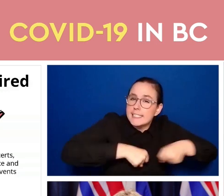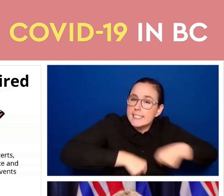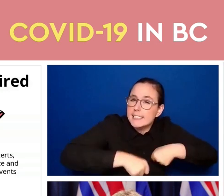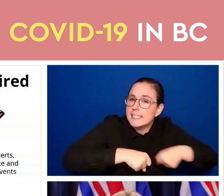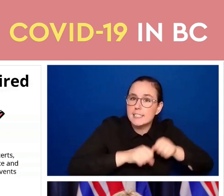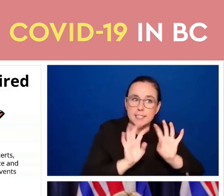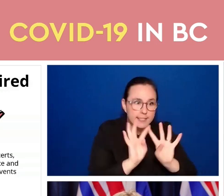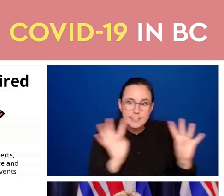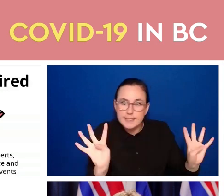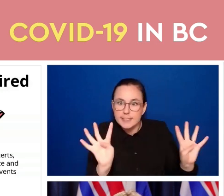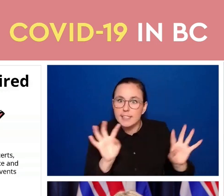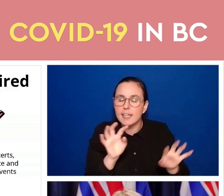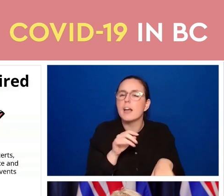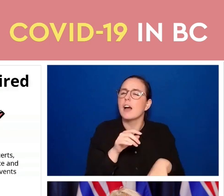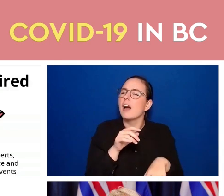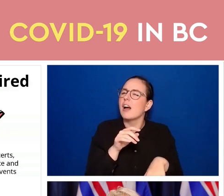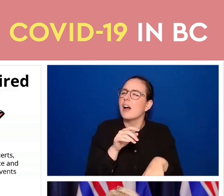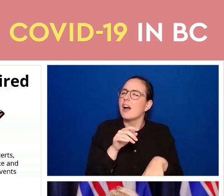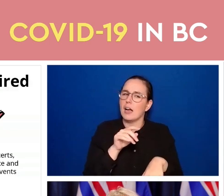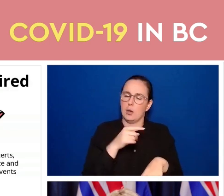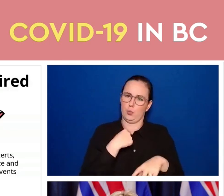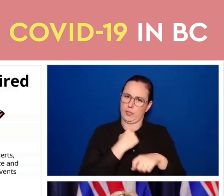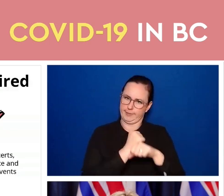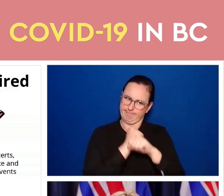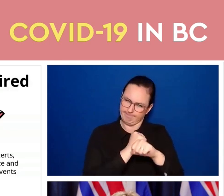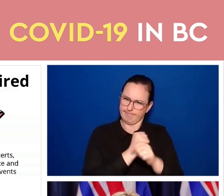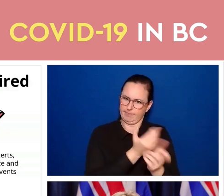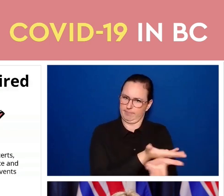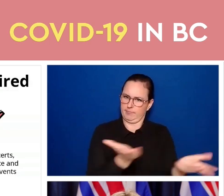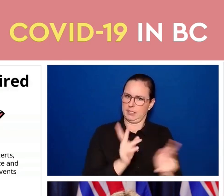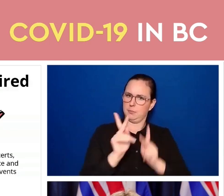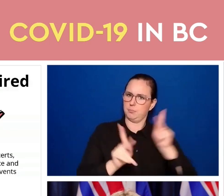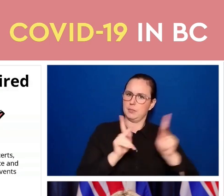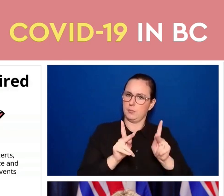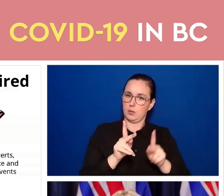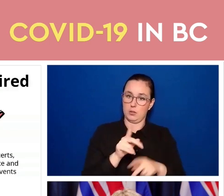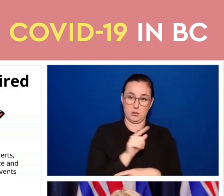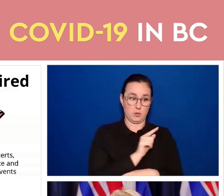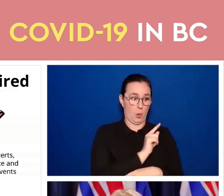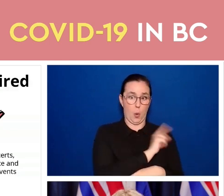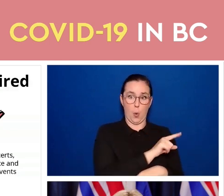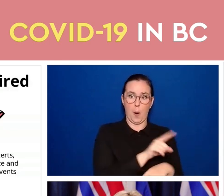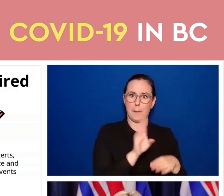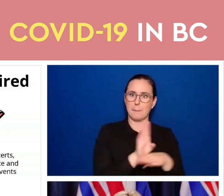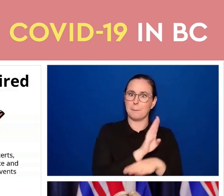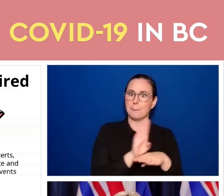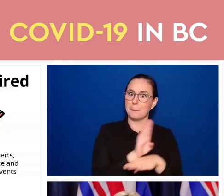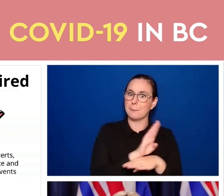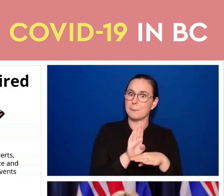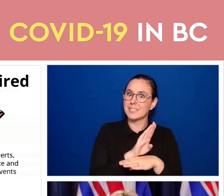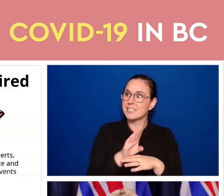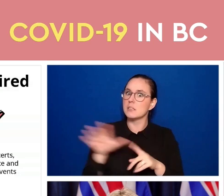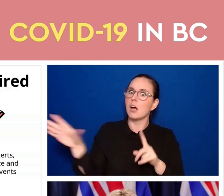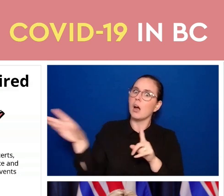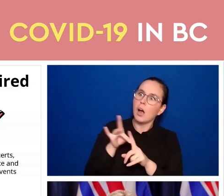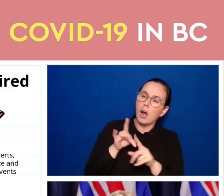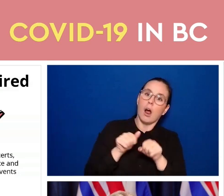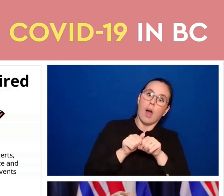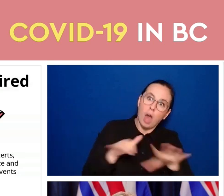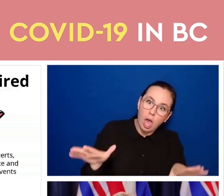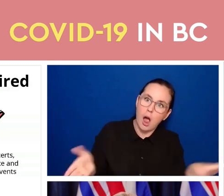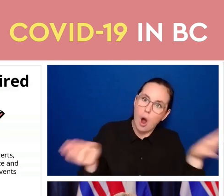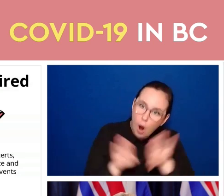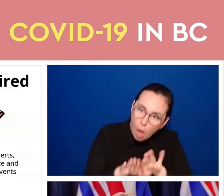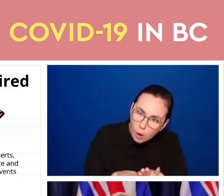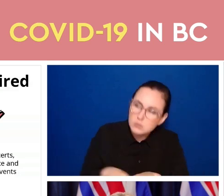that added layer of protection so that businesses don't have continuing clusters and outbreaks and aren't needed to be closed